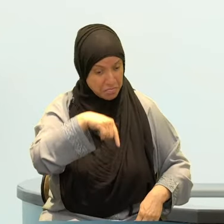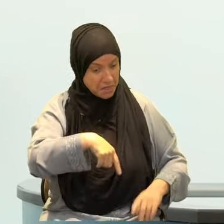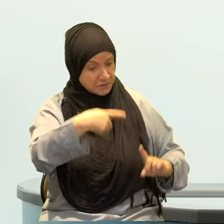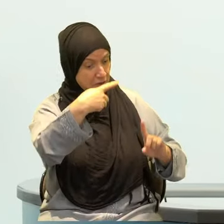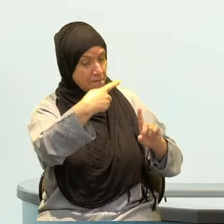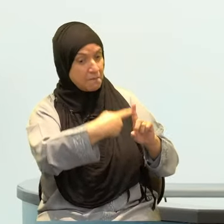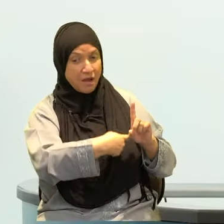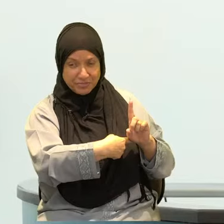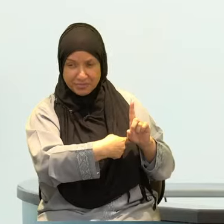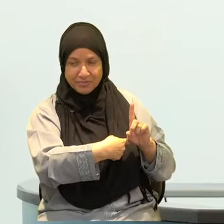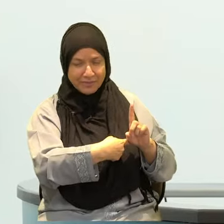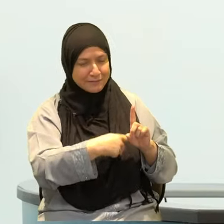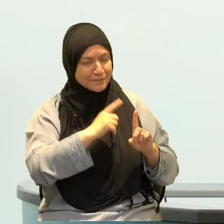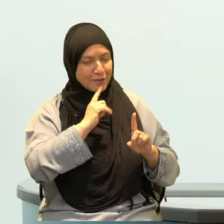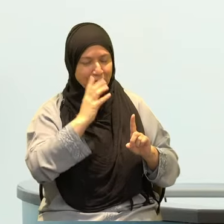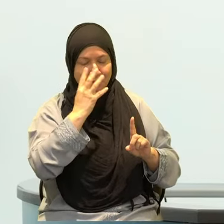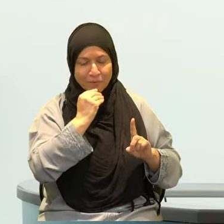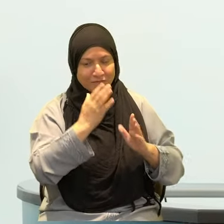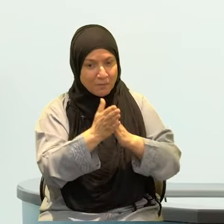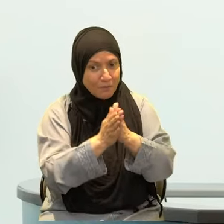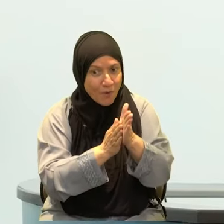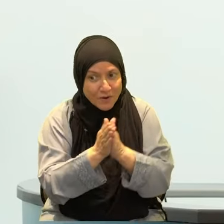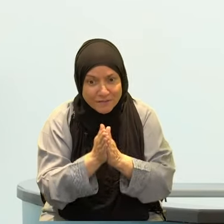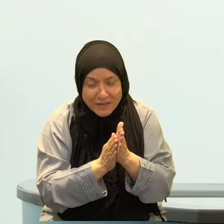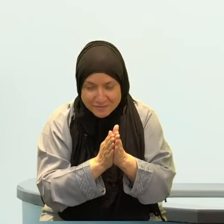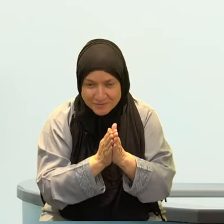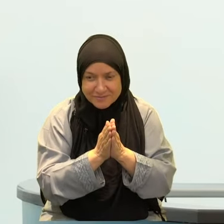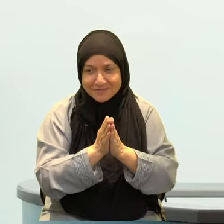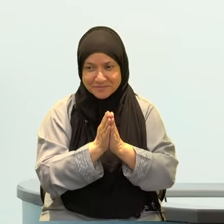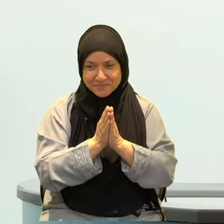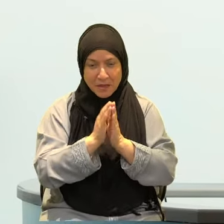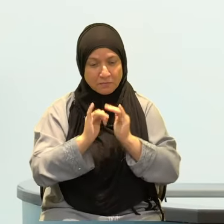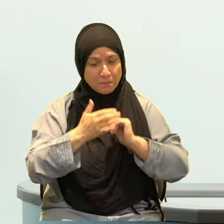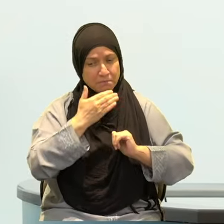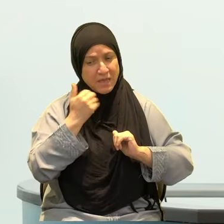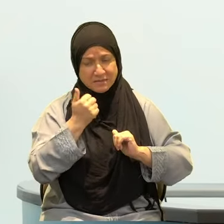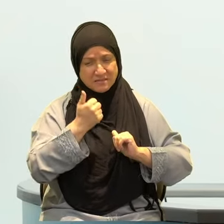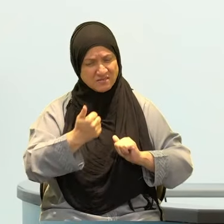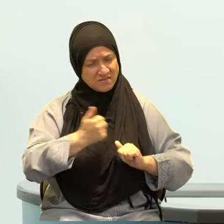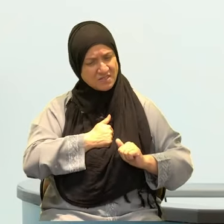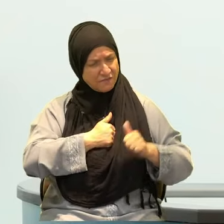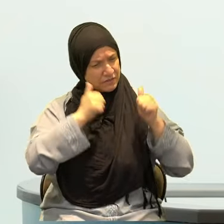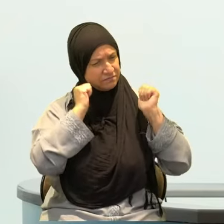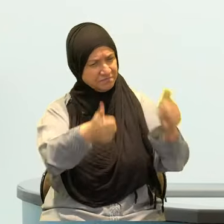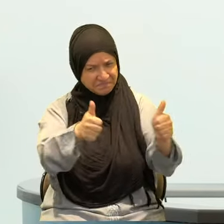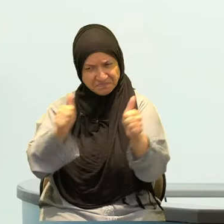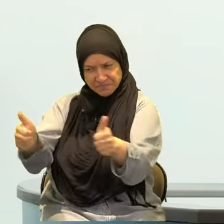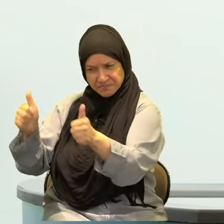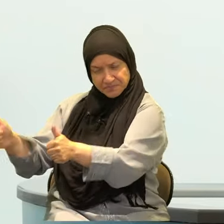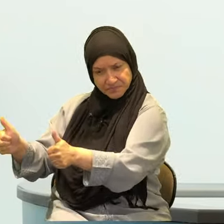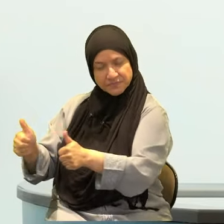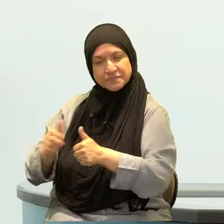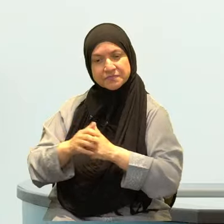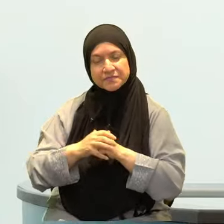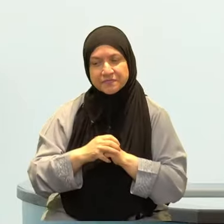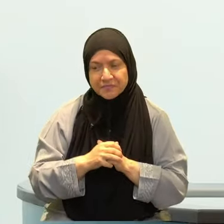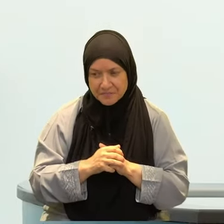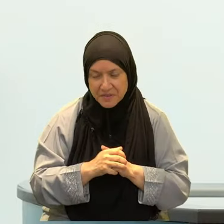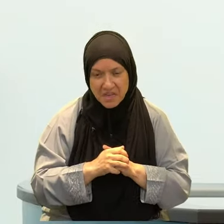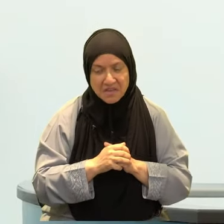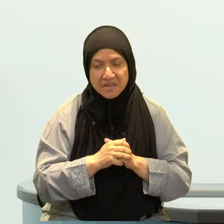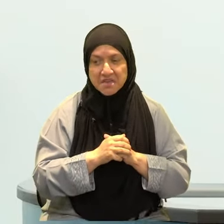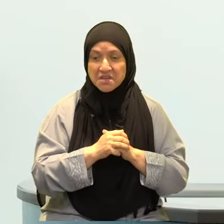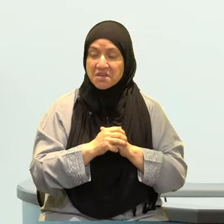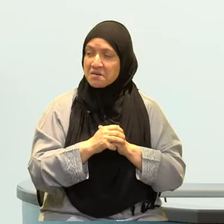for another version of ourselves in regards to our faith, in regards to our character. And Allah azawajal took out